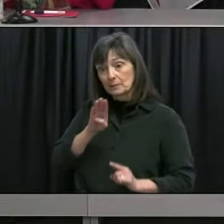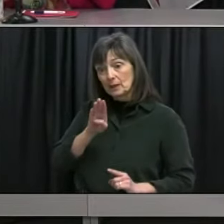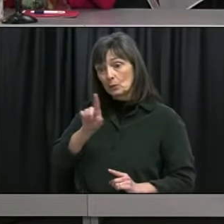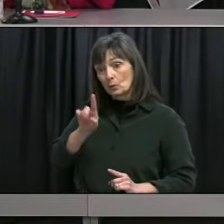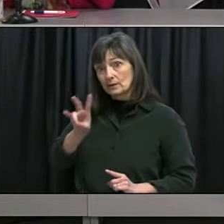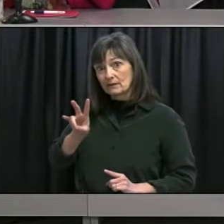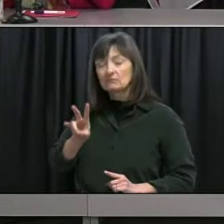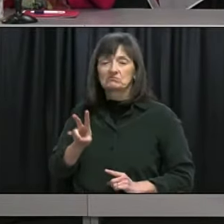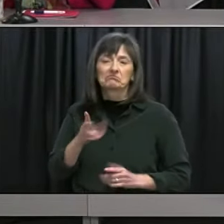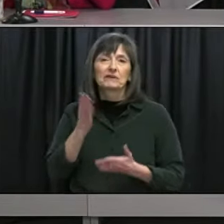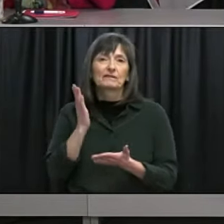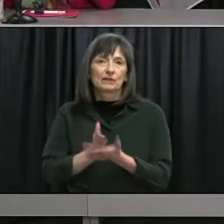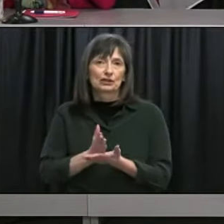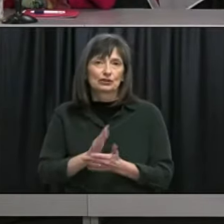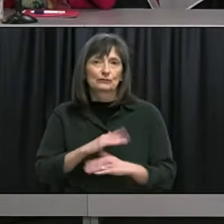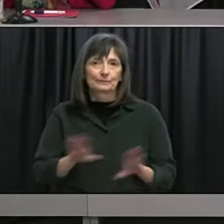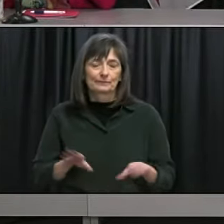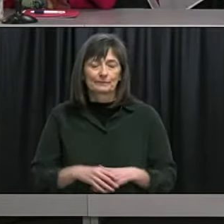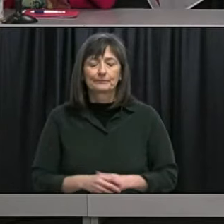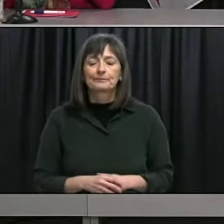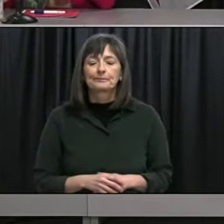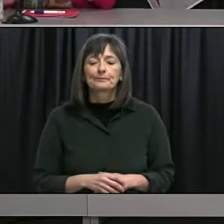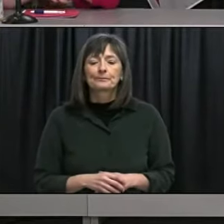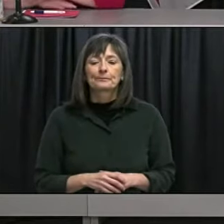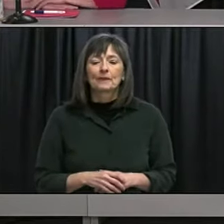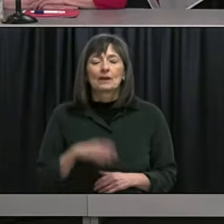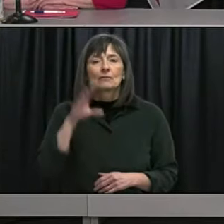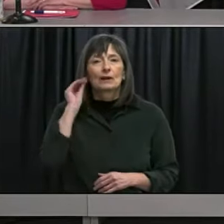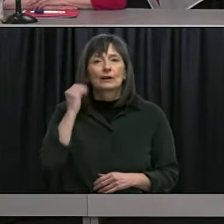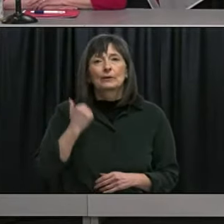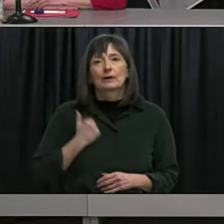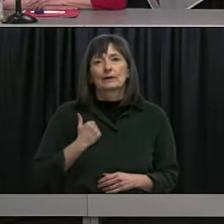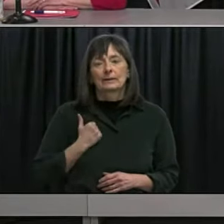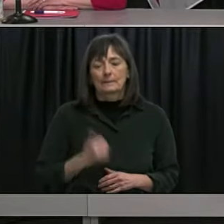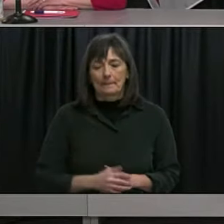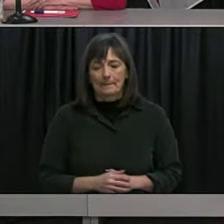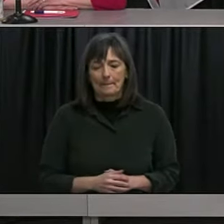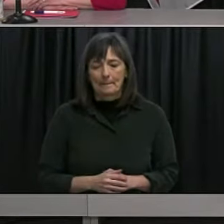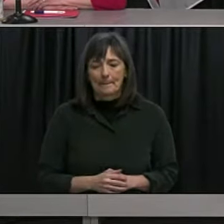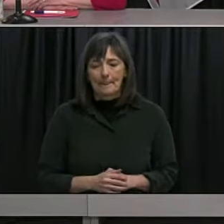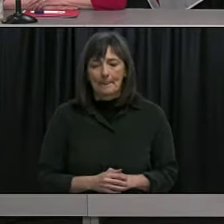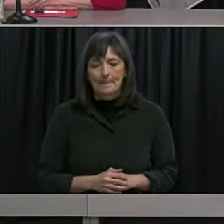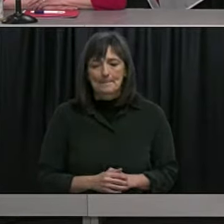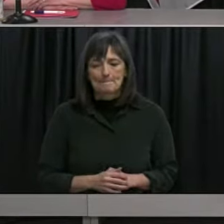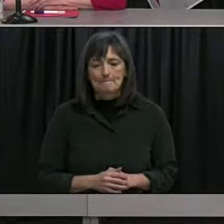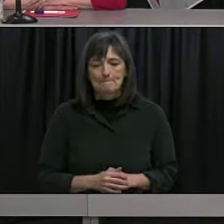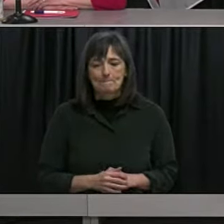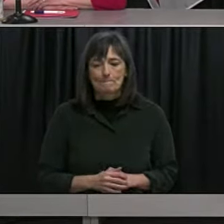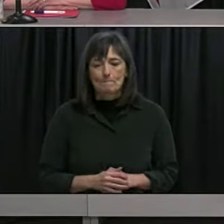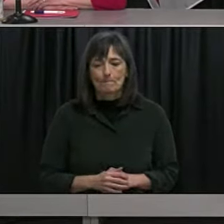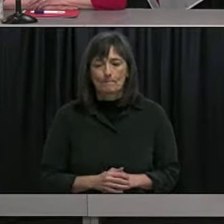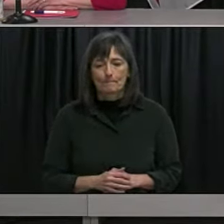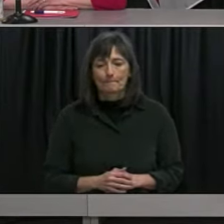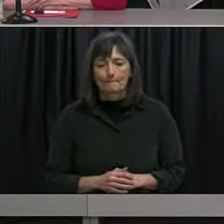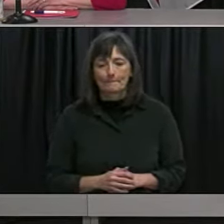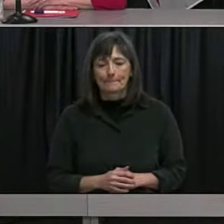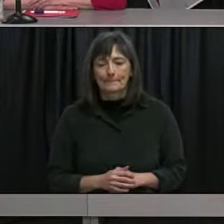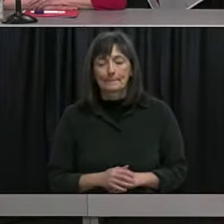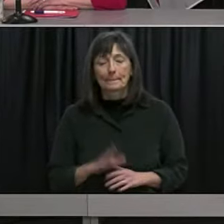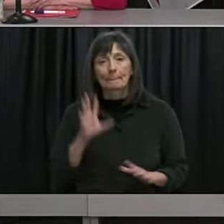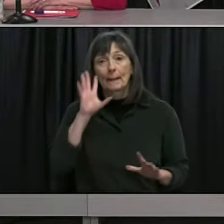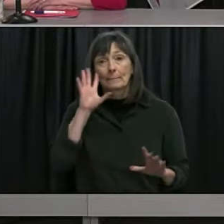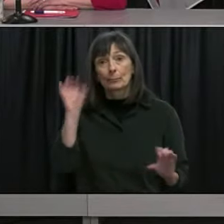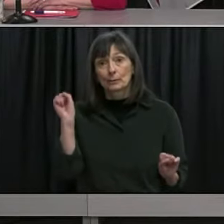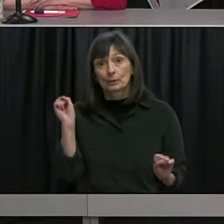our next questions are from Patrick Butler with Radio Canada please go ahead hello question for the premier